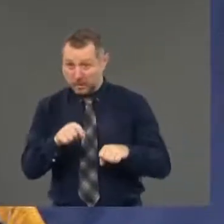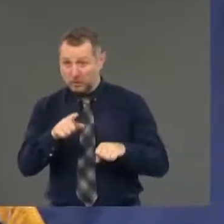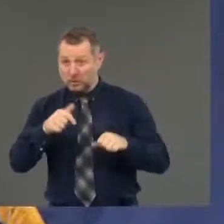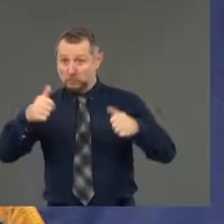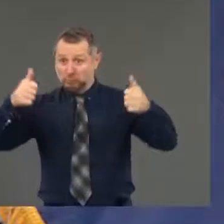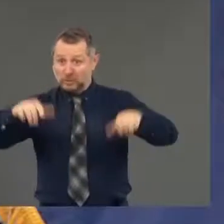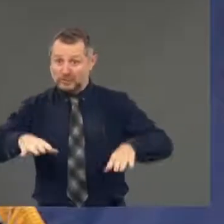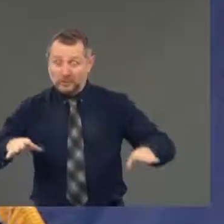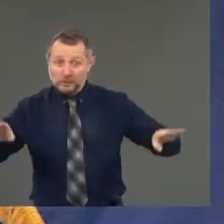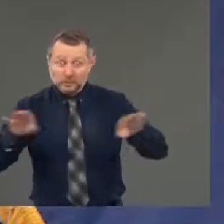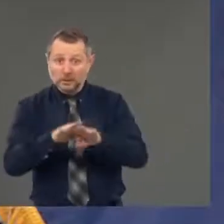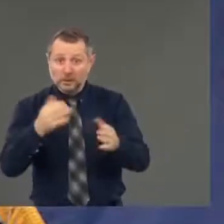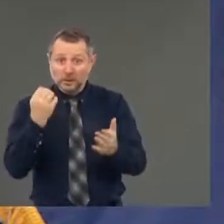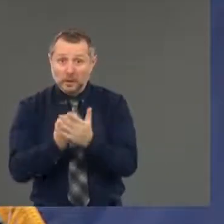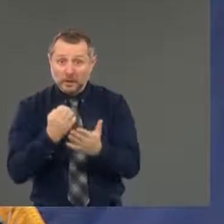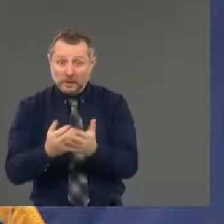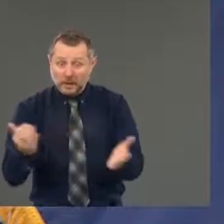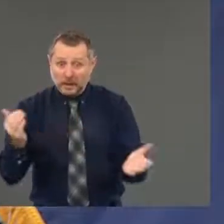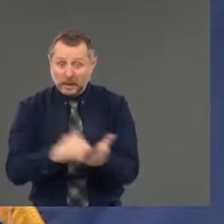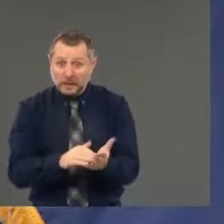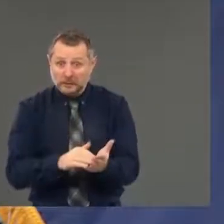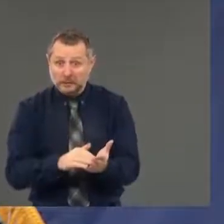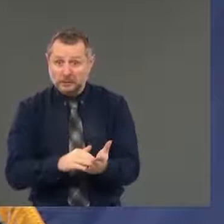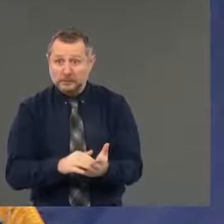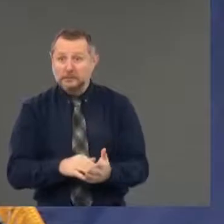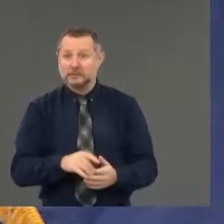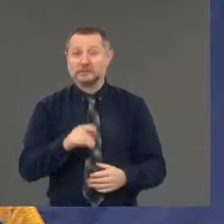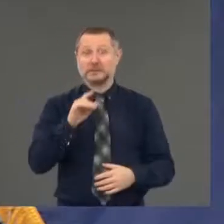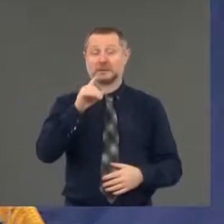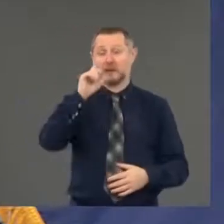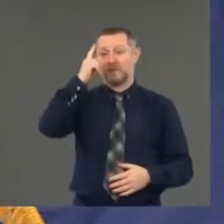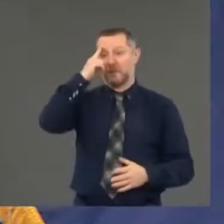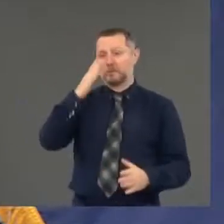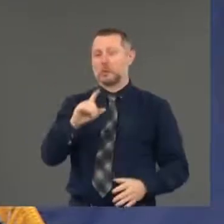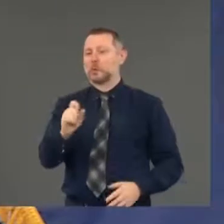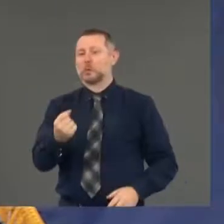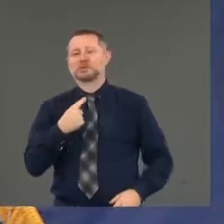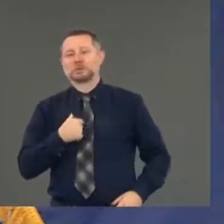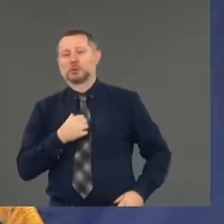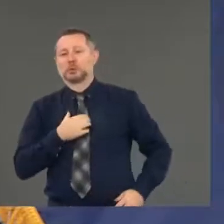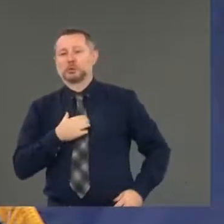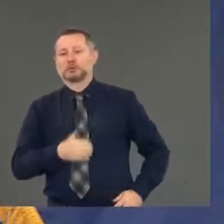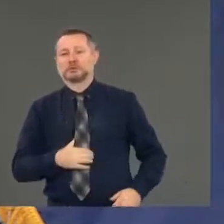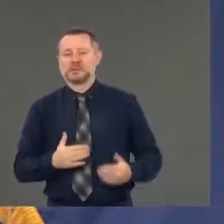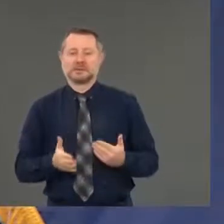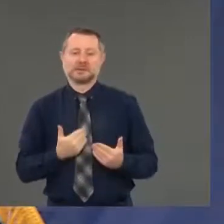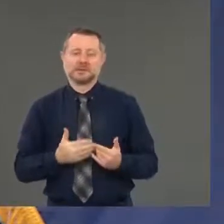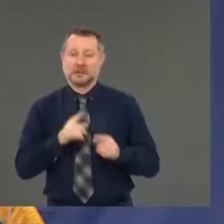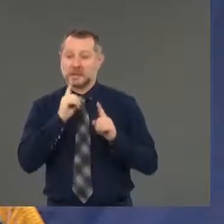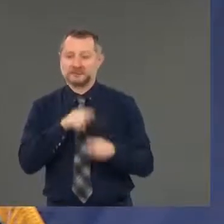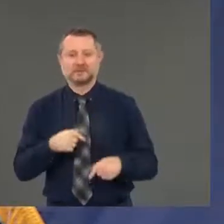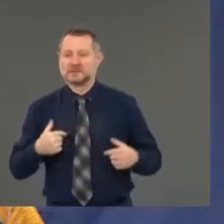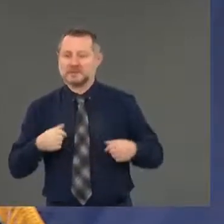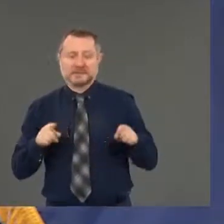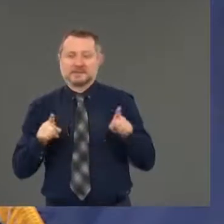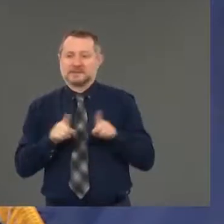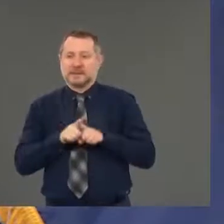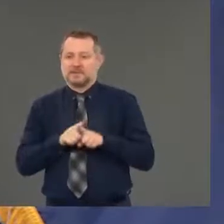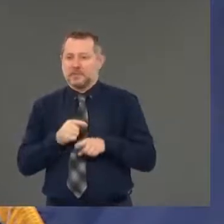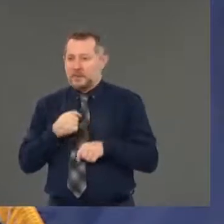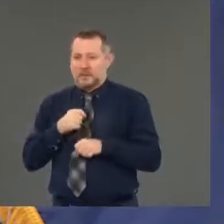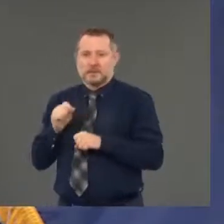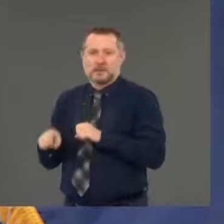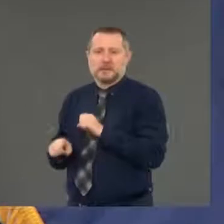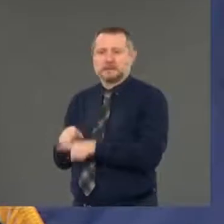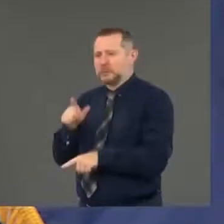You know, on these questions, I wish there was a simple answer. I ask the same questions to the best experts